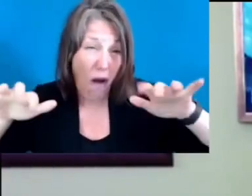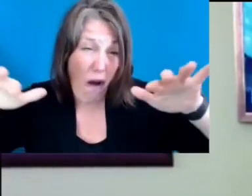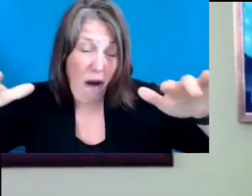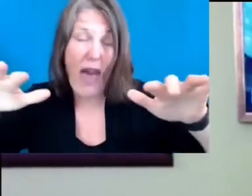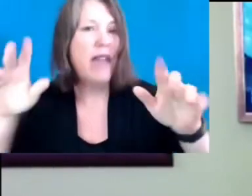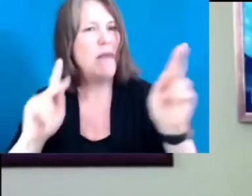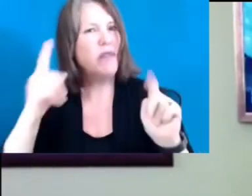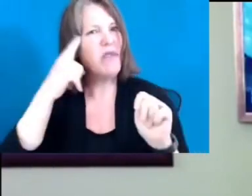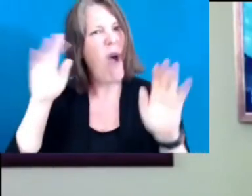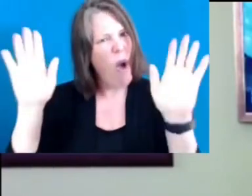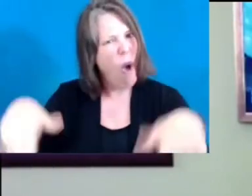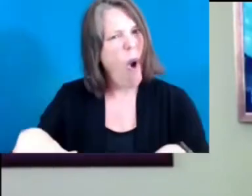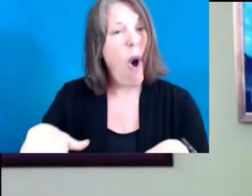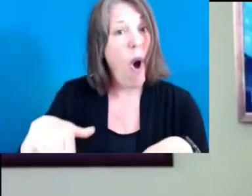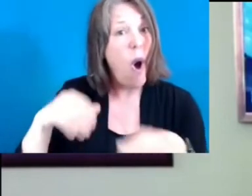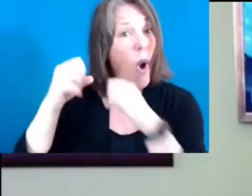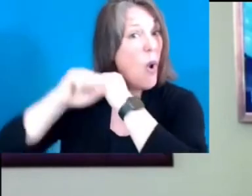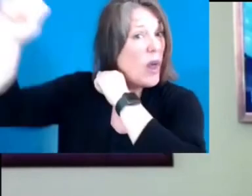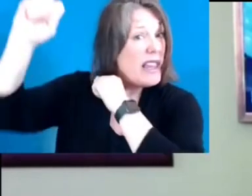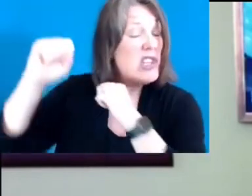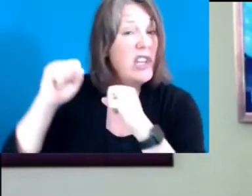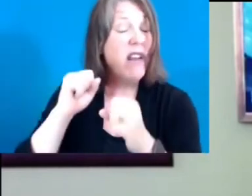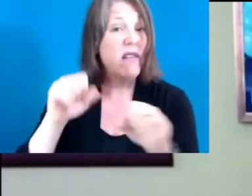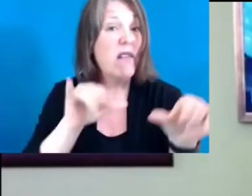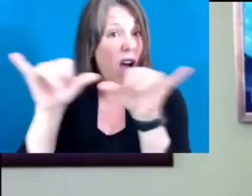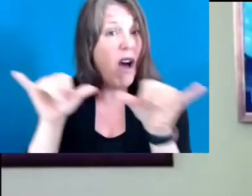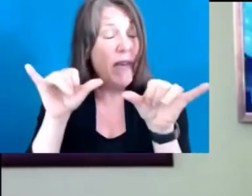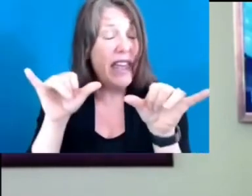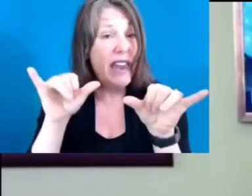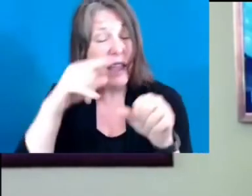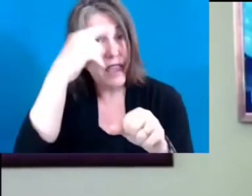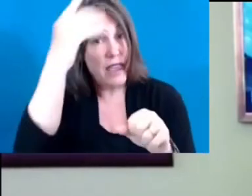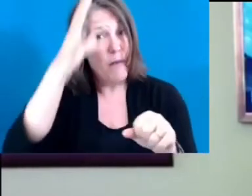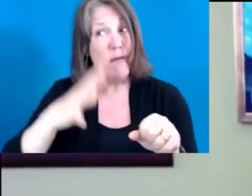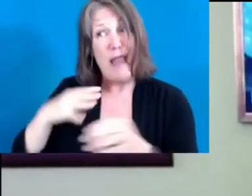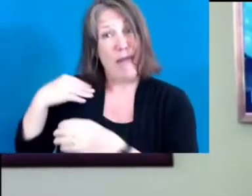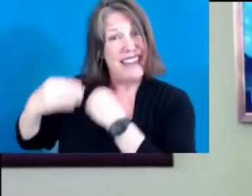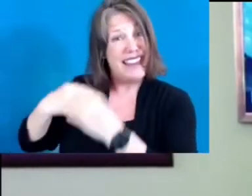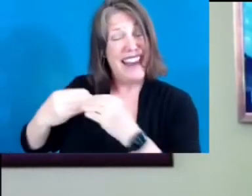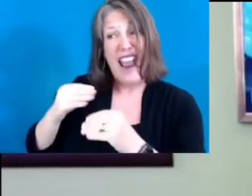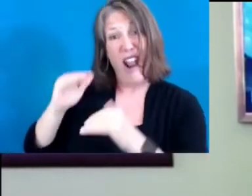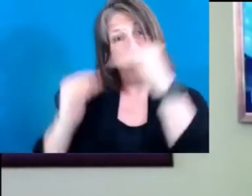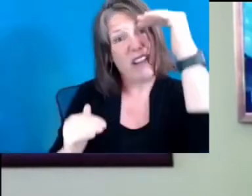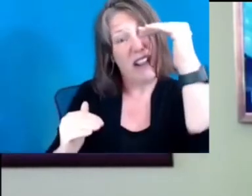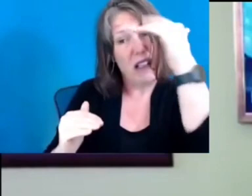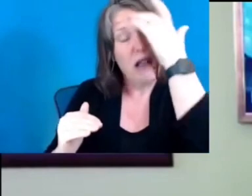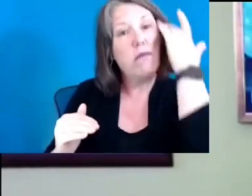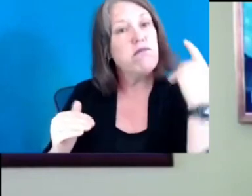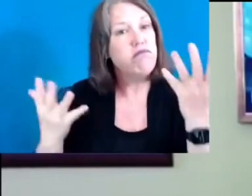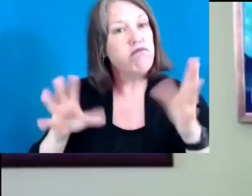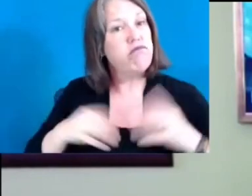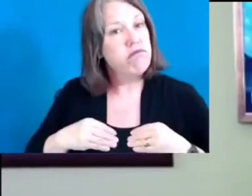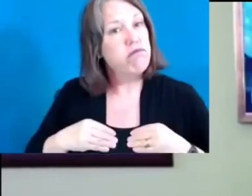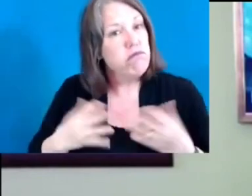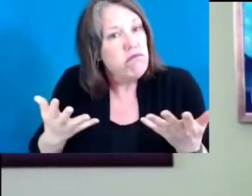the Black man's inherent inferiority was proclaimed widely and wantonly. Thurgood Marshall had the capacity to